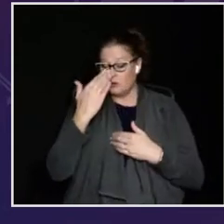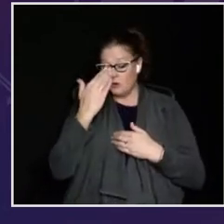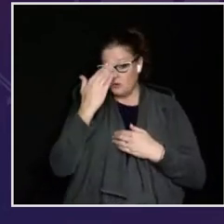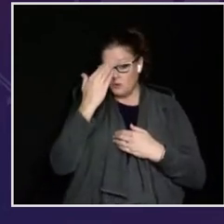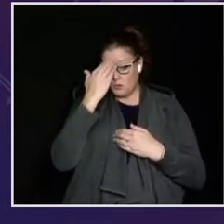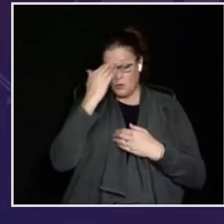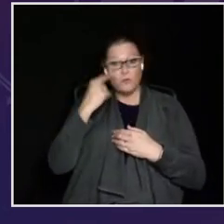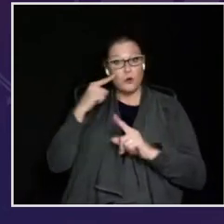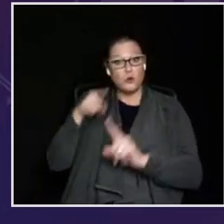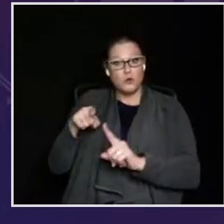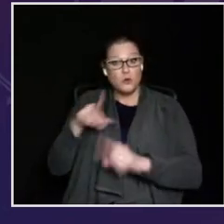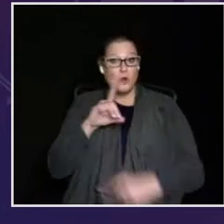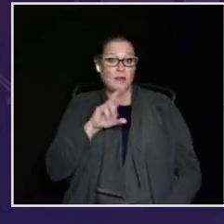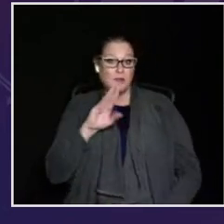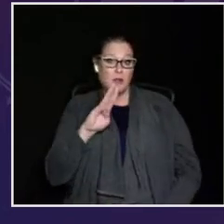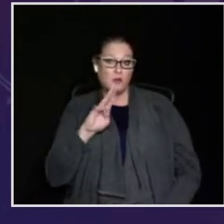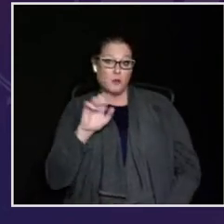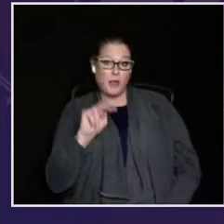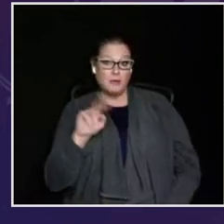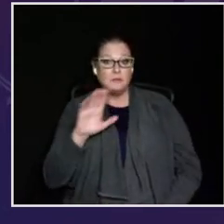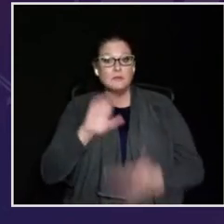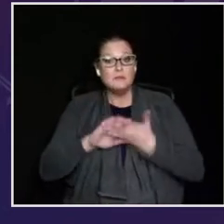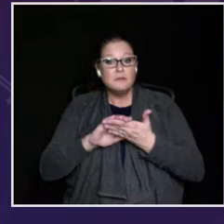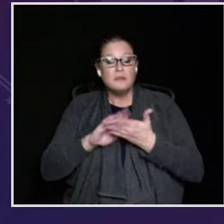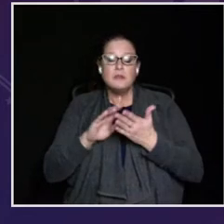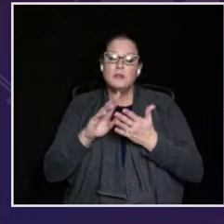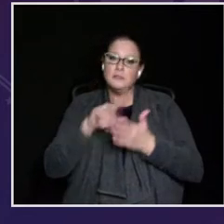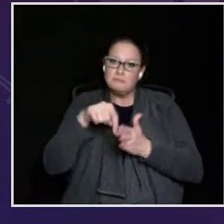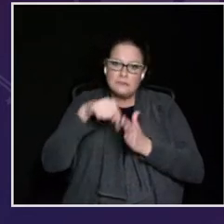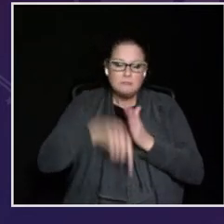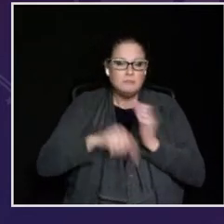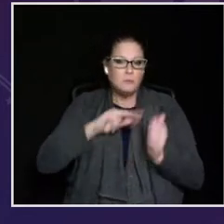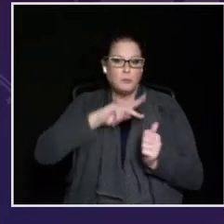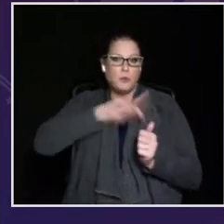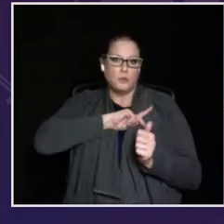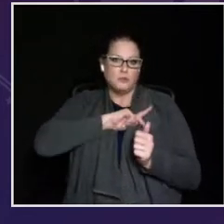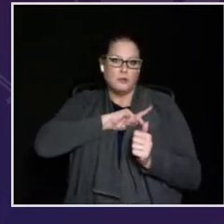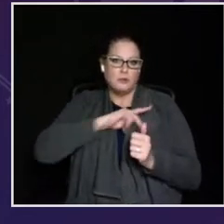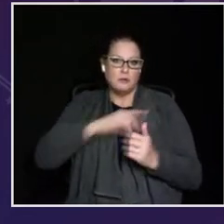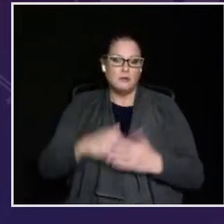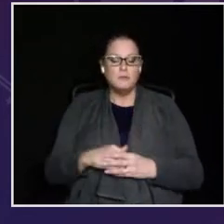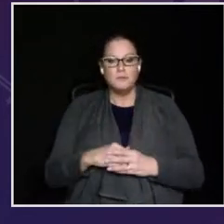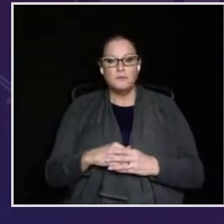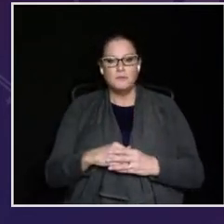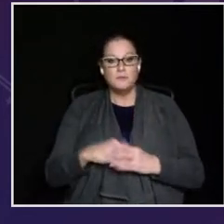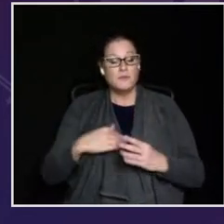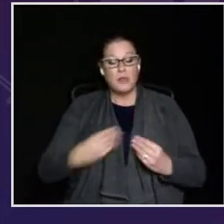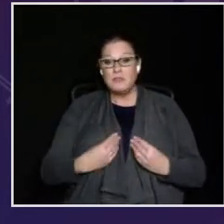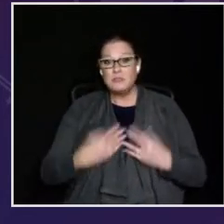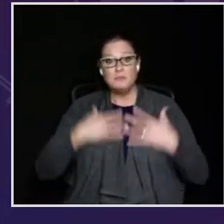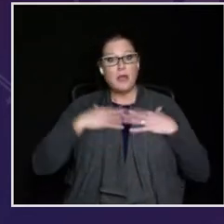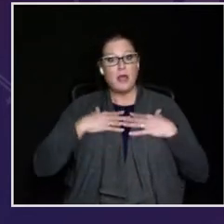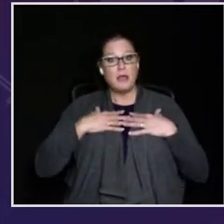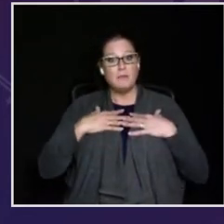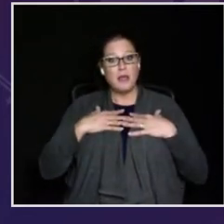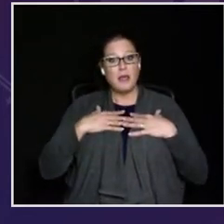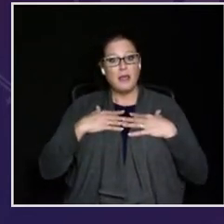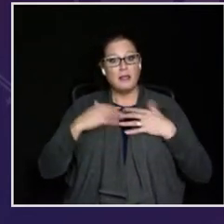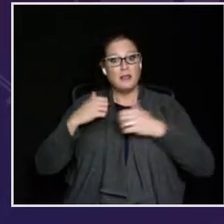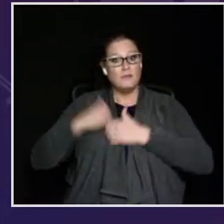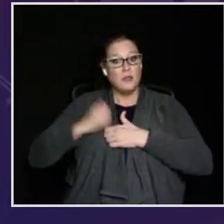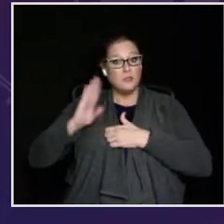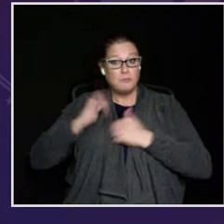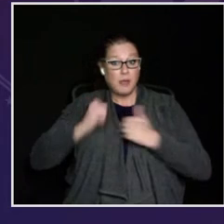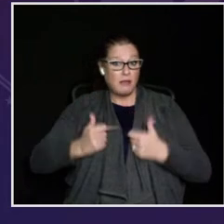a sacred obligation, and I know that for you and Dr. Biden, it's also very deeply personal.